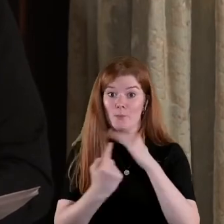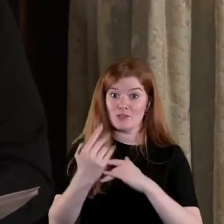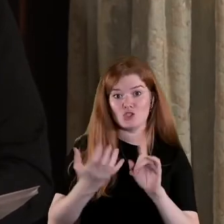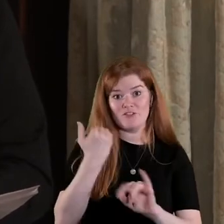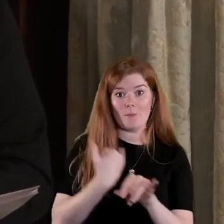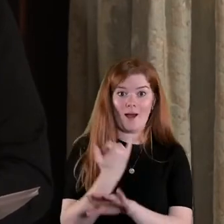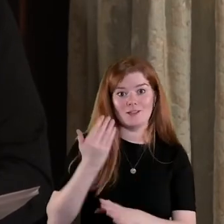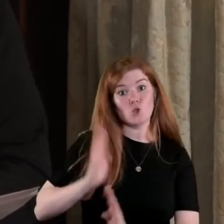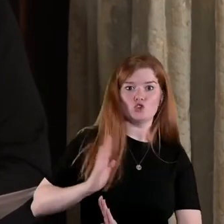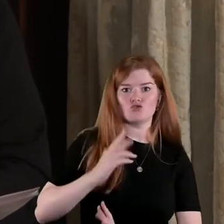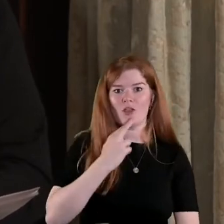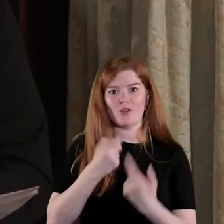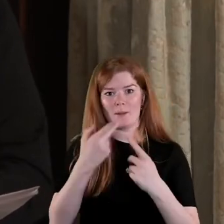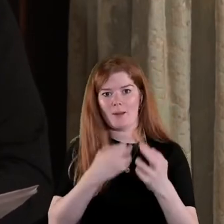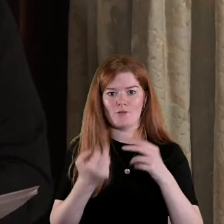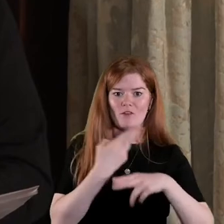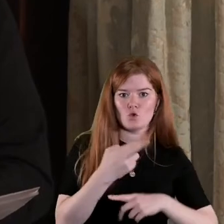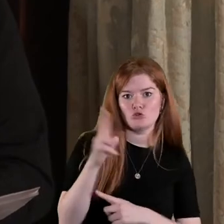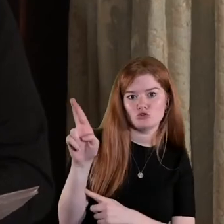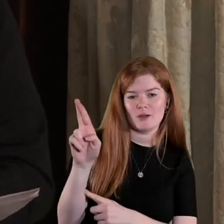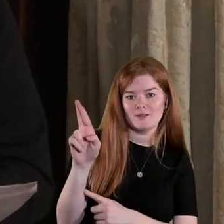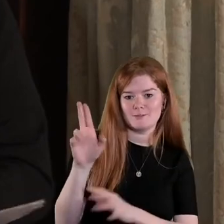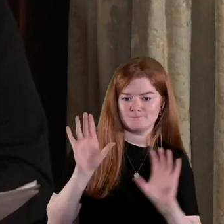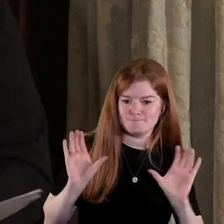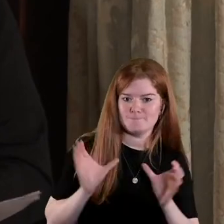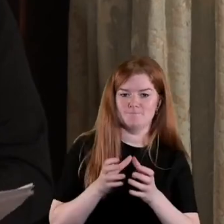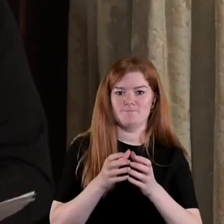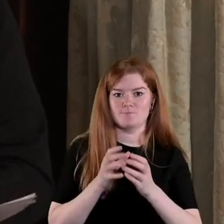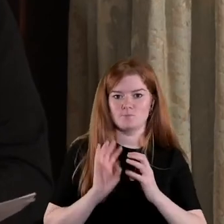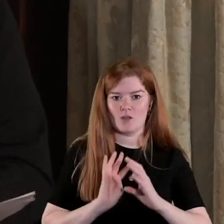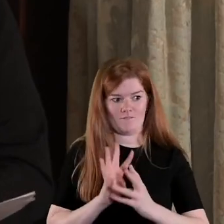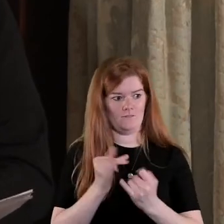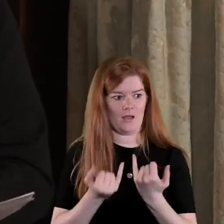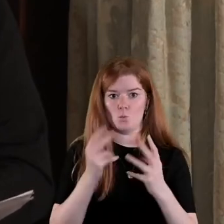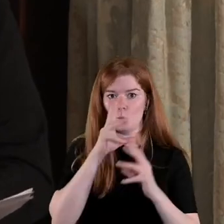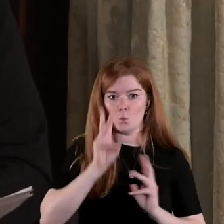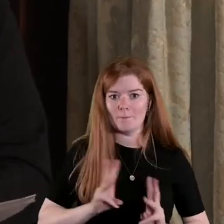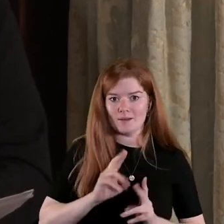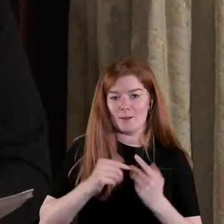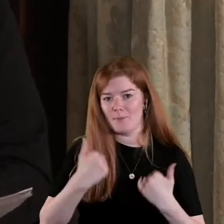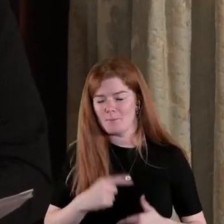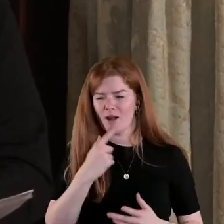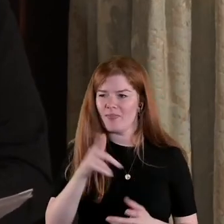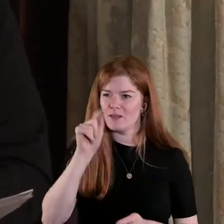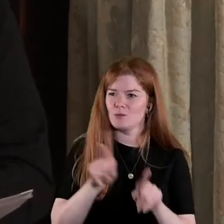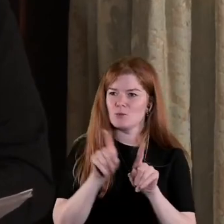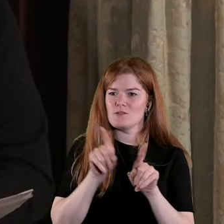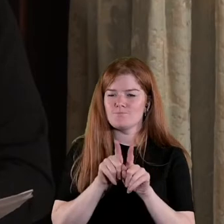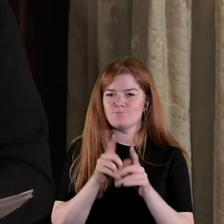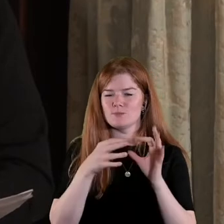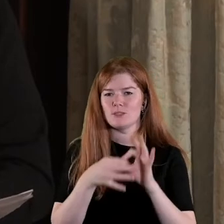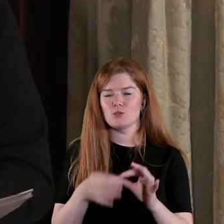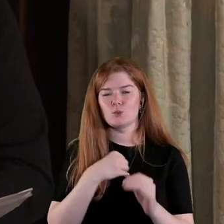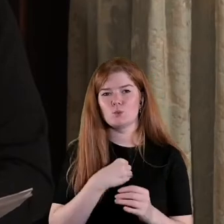soldiers rather than by revolutionaries of women and men I think it's also to do